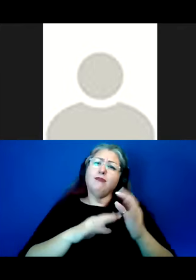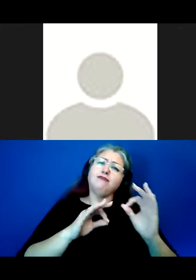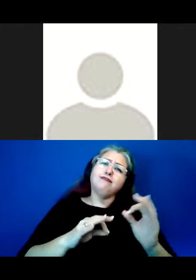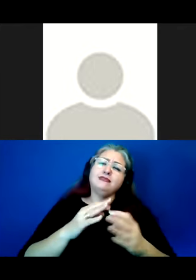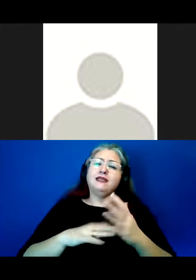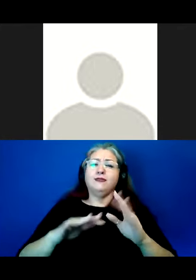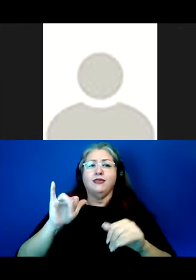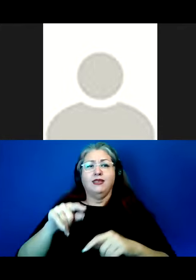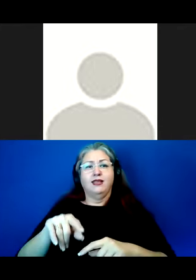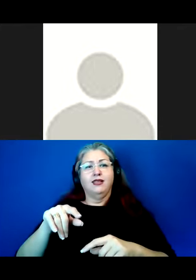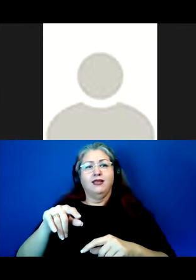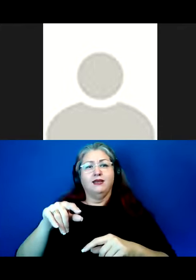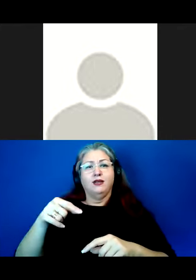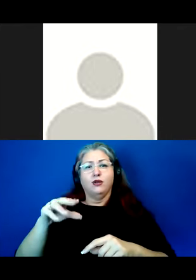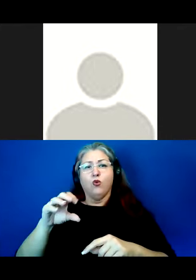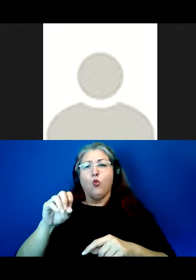the quotient.